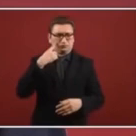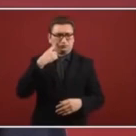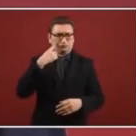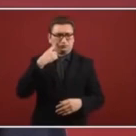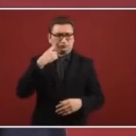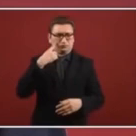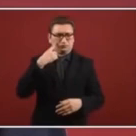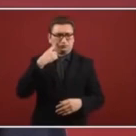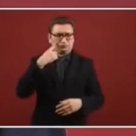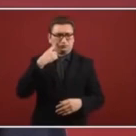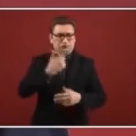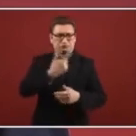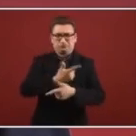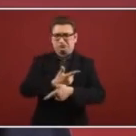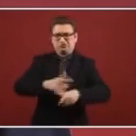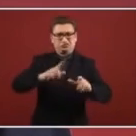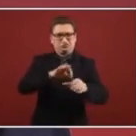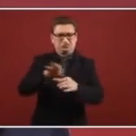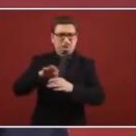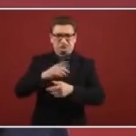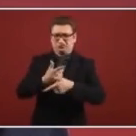and they have attitudes